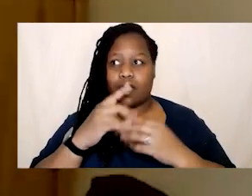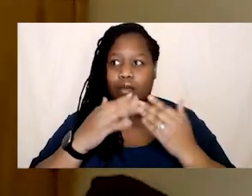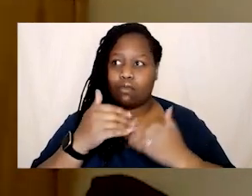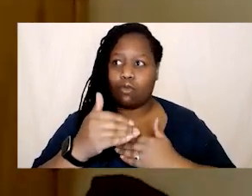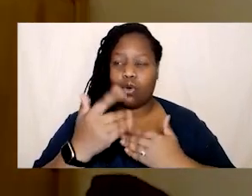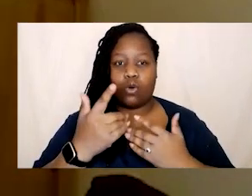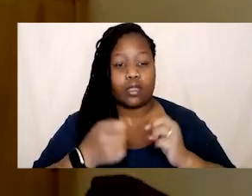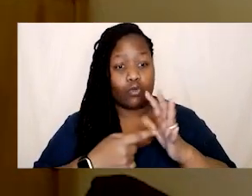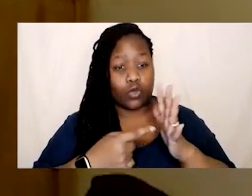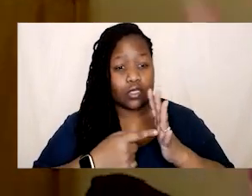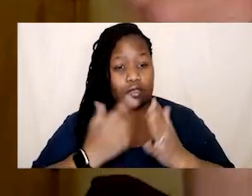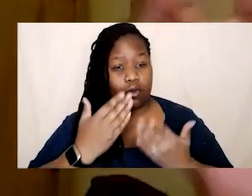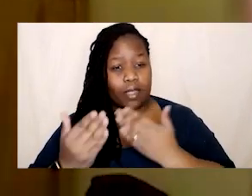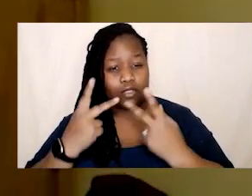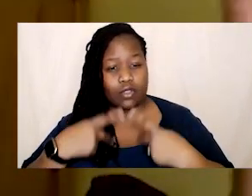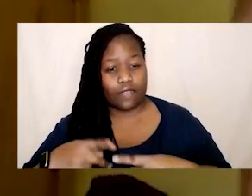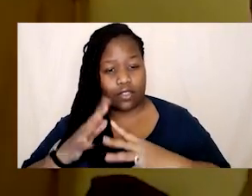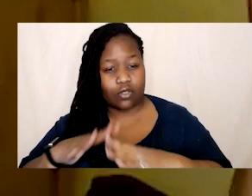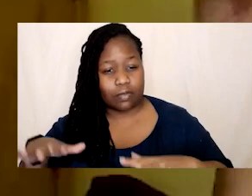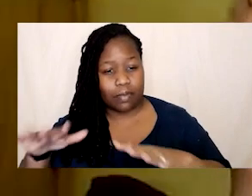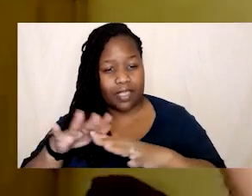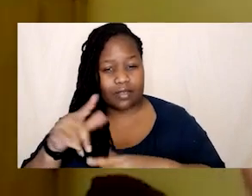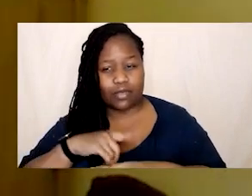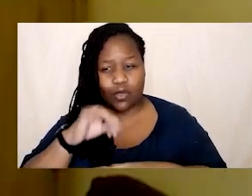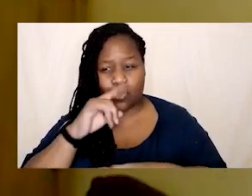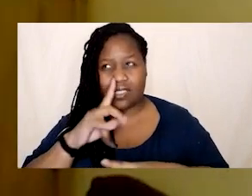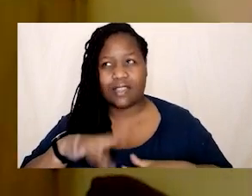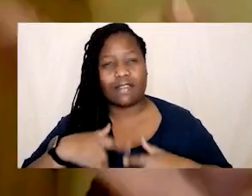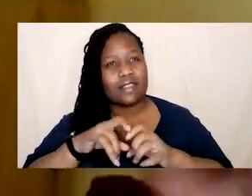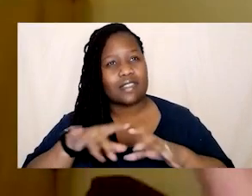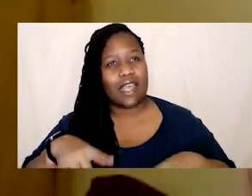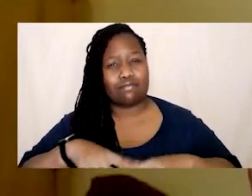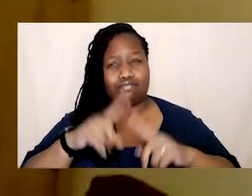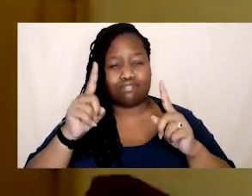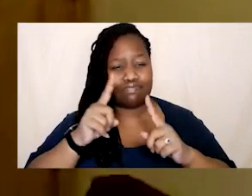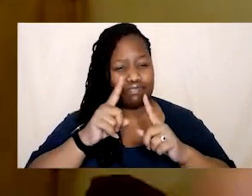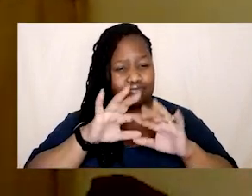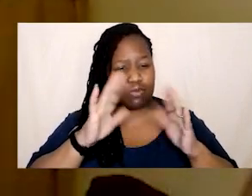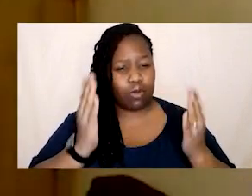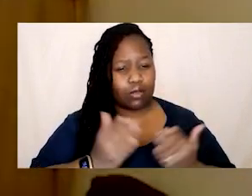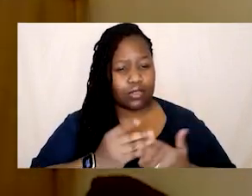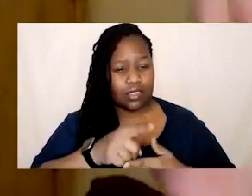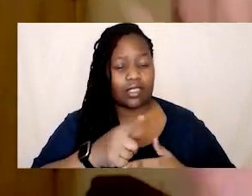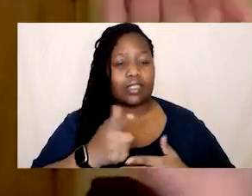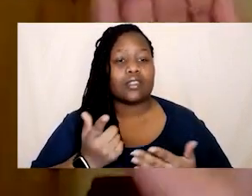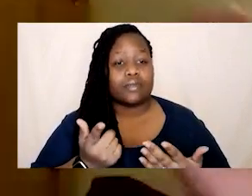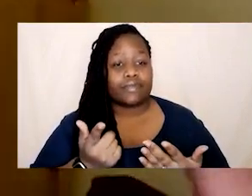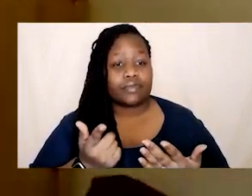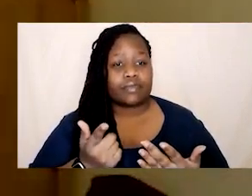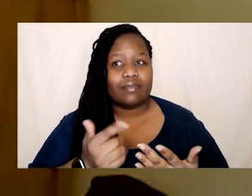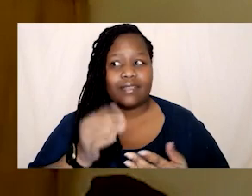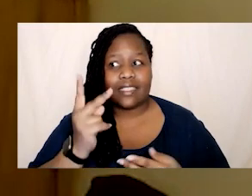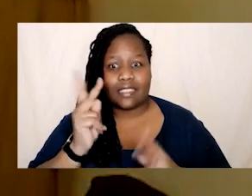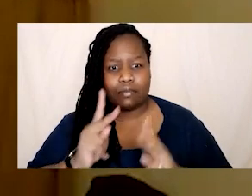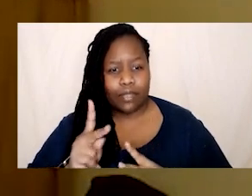and actually because it feels like a different realm or like people you know there's something you wrote in the book about people thinking it's it's real life